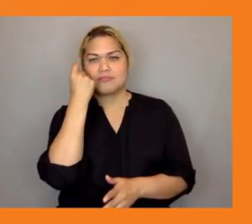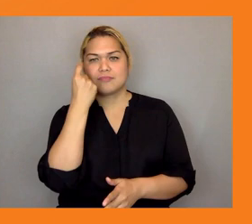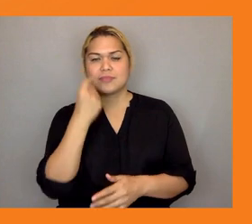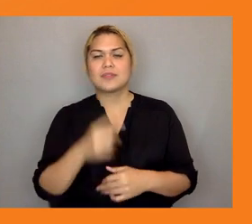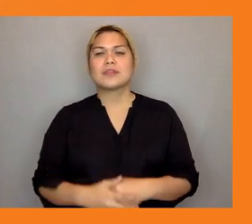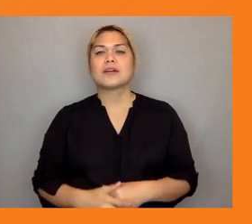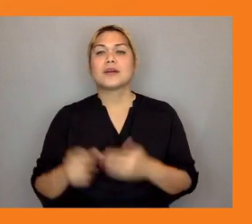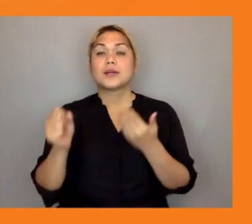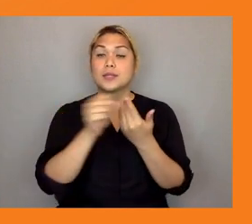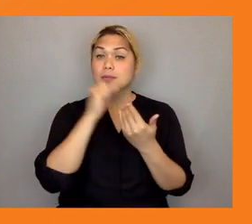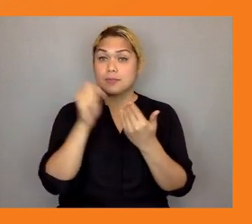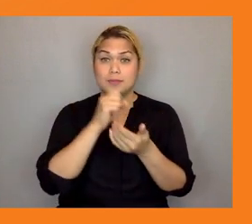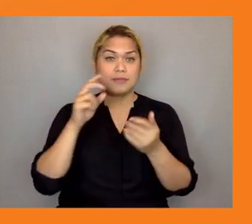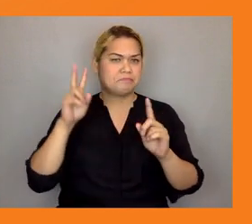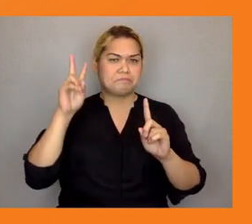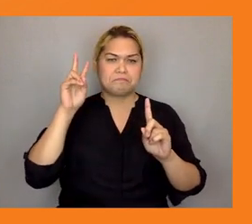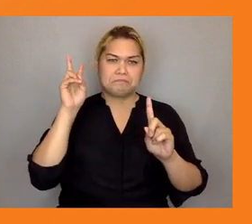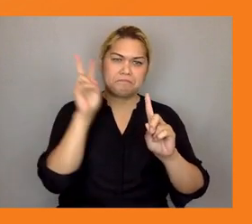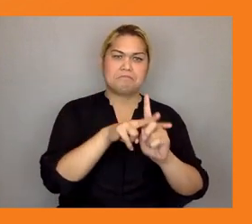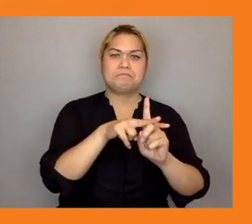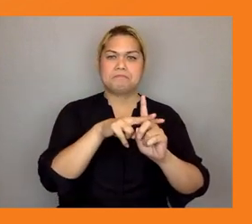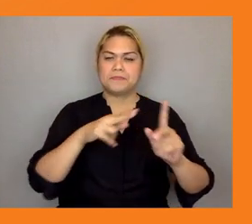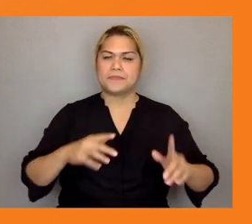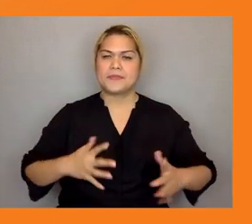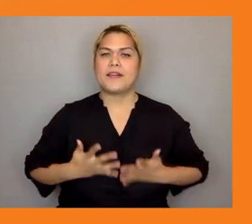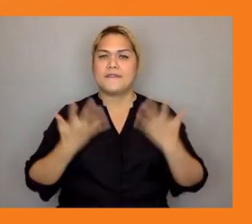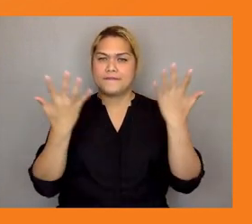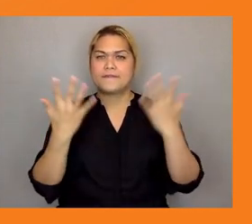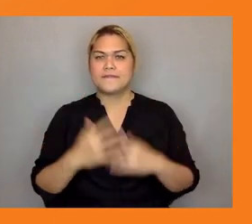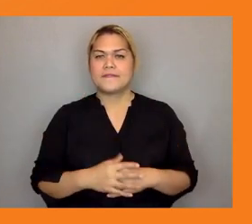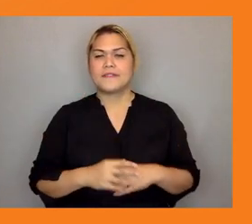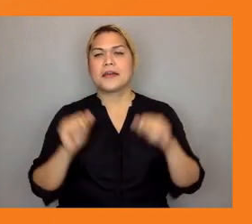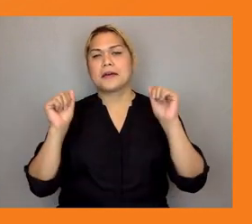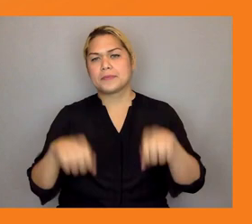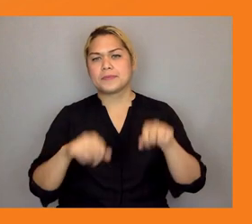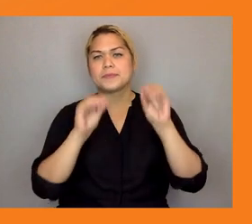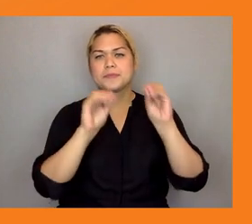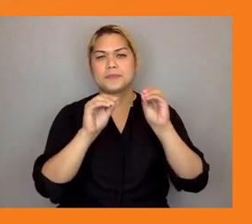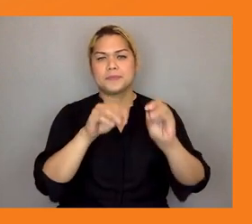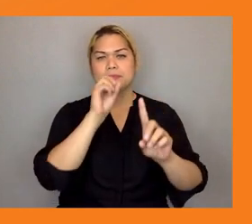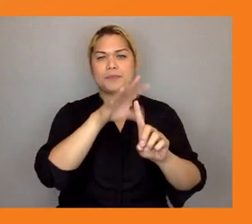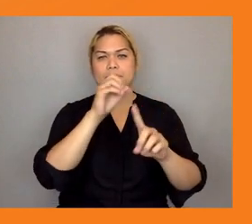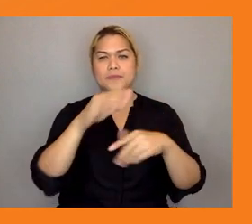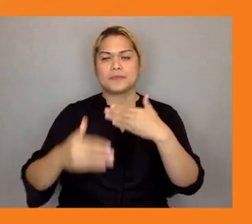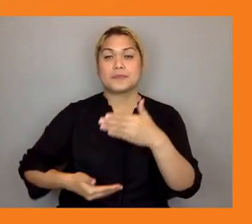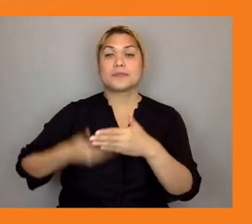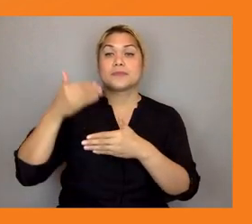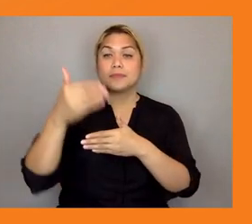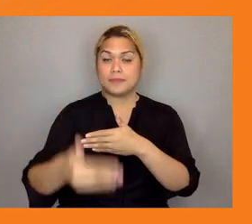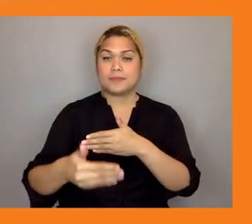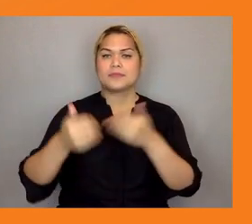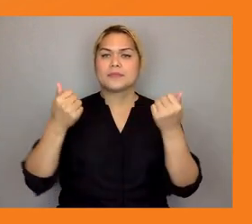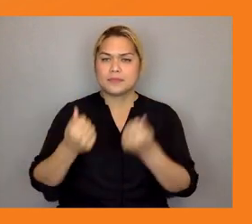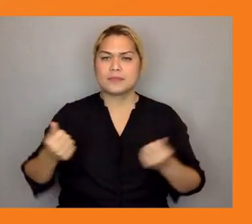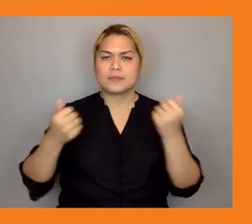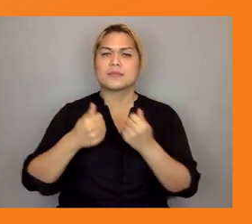we move on to the next activity which is the capacity building for young people where the youth from these four